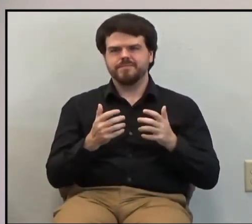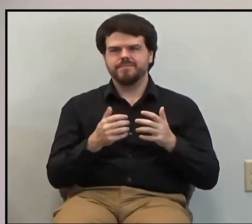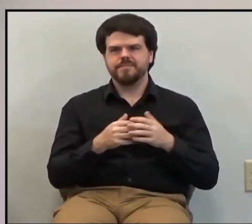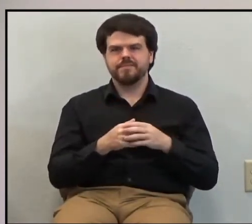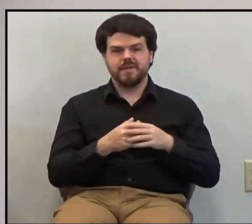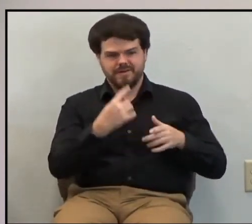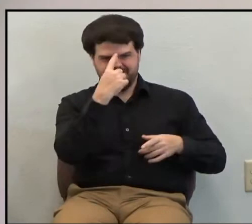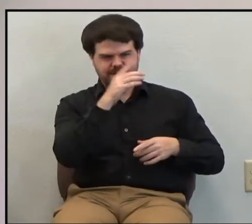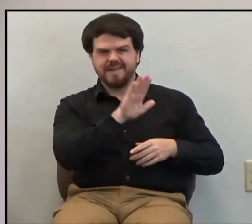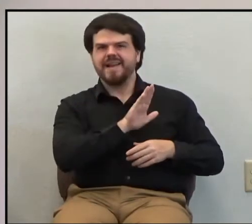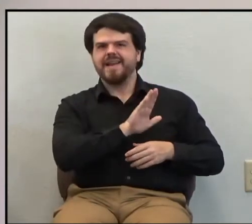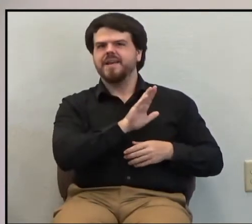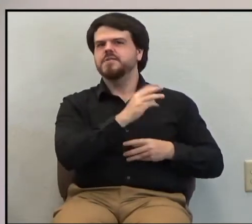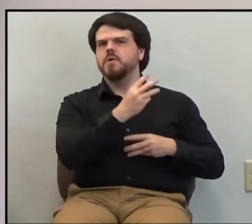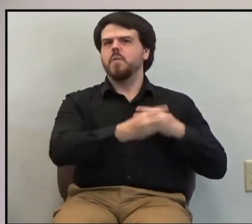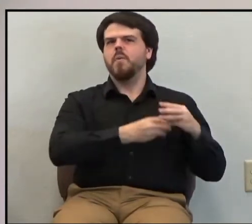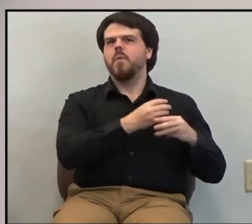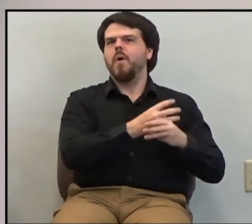way that he was seeking.